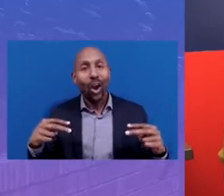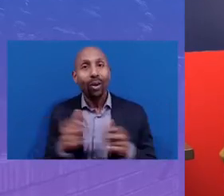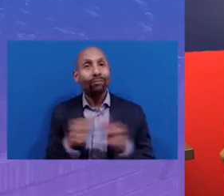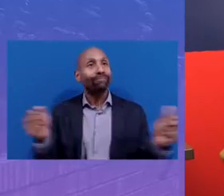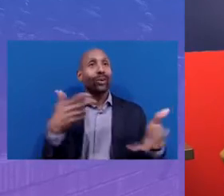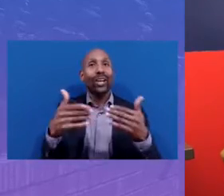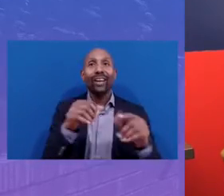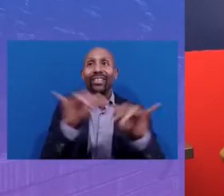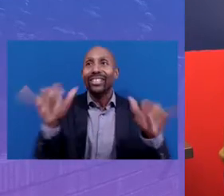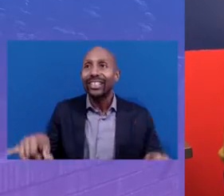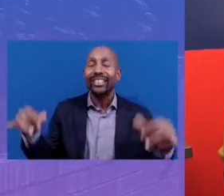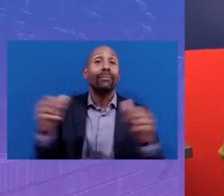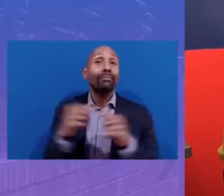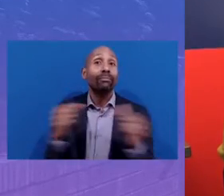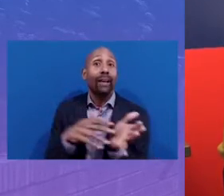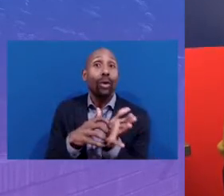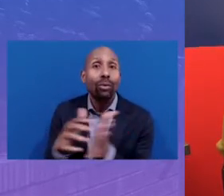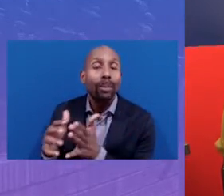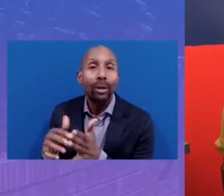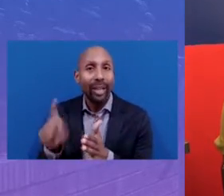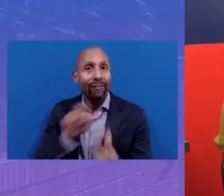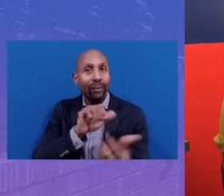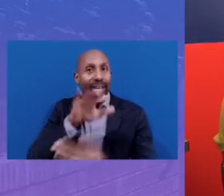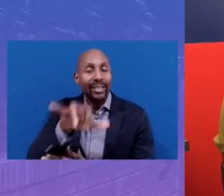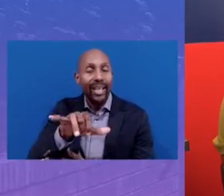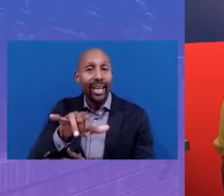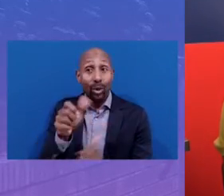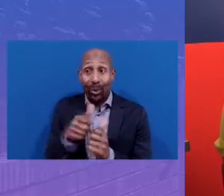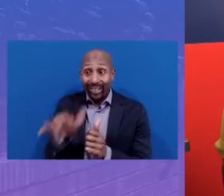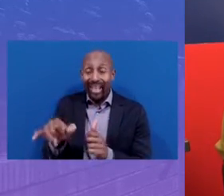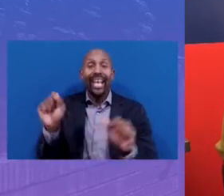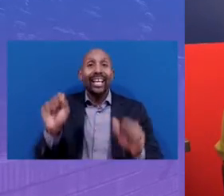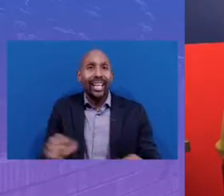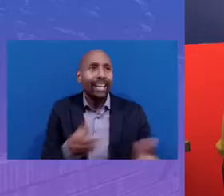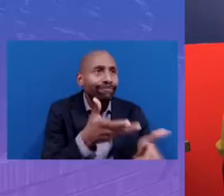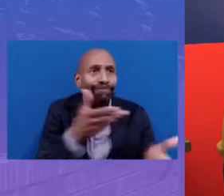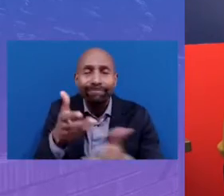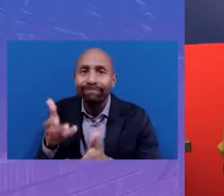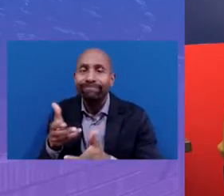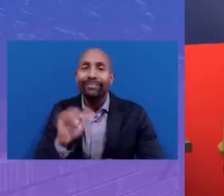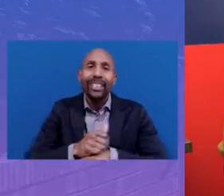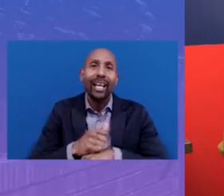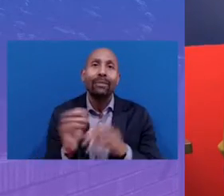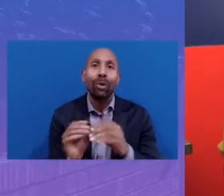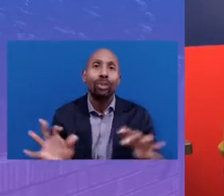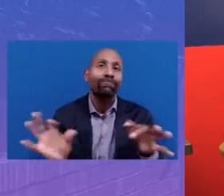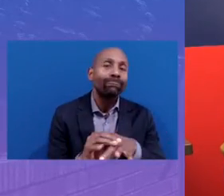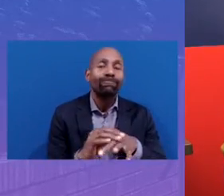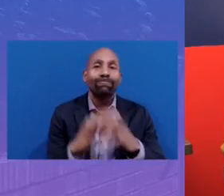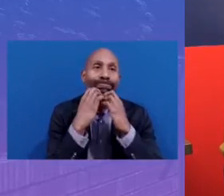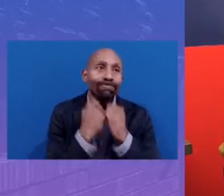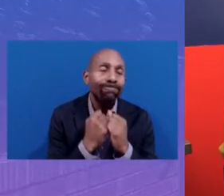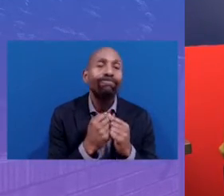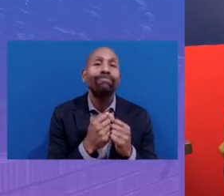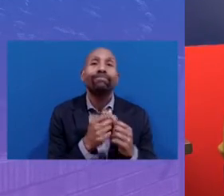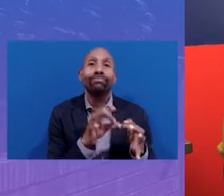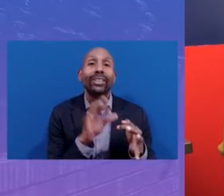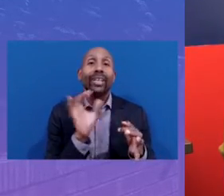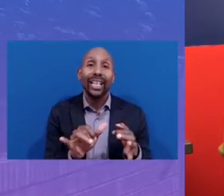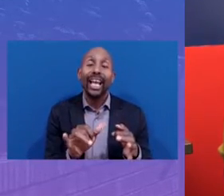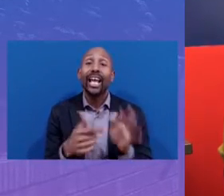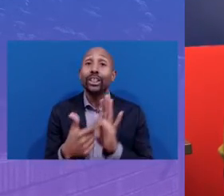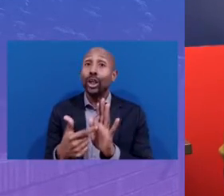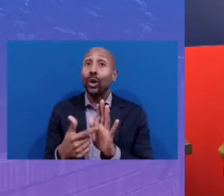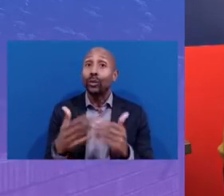vulnerabilities that you are able to build relevant and meaningful connections that reflect the work that needs to be